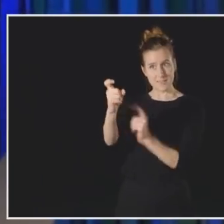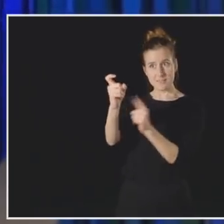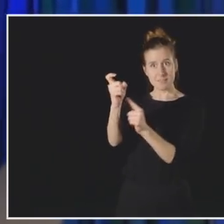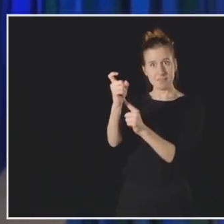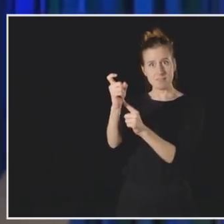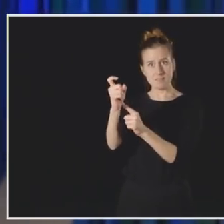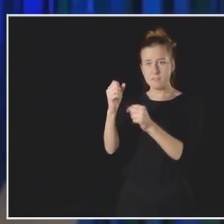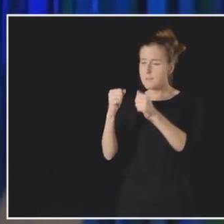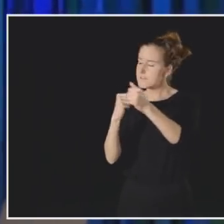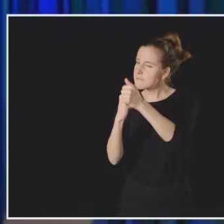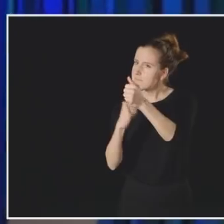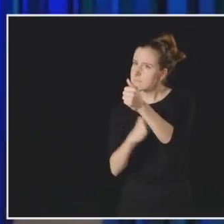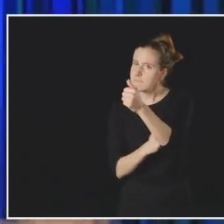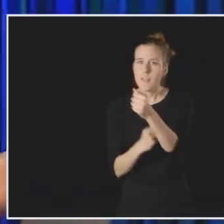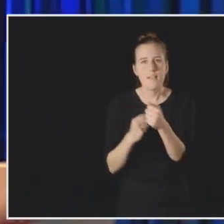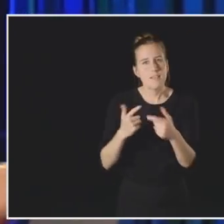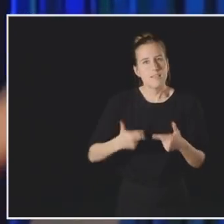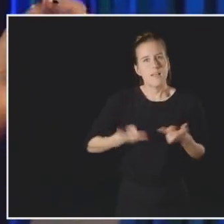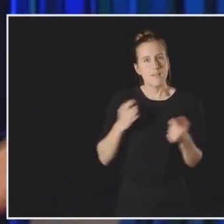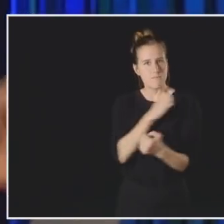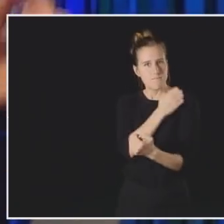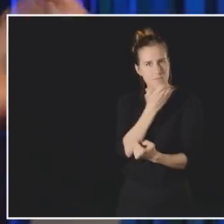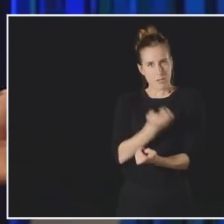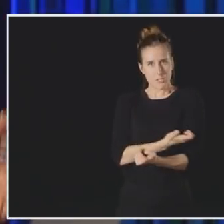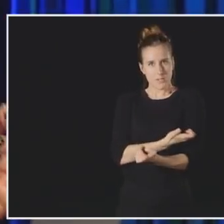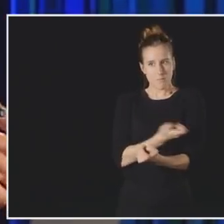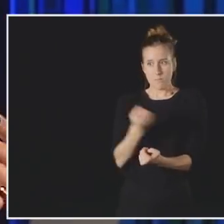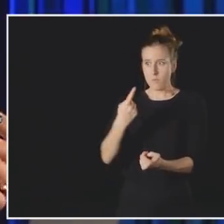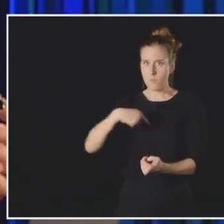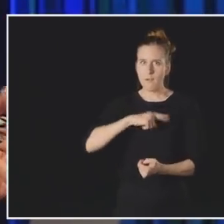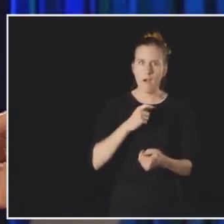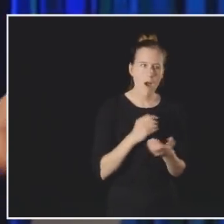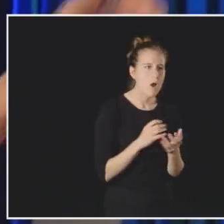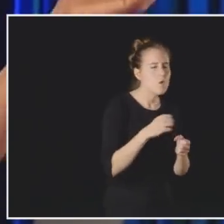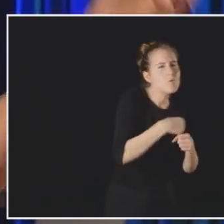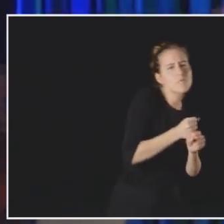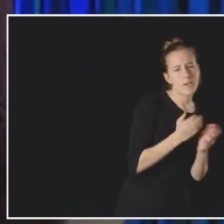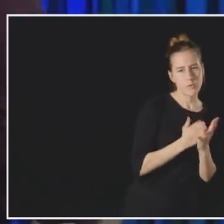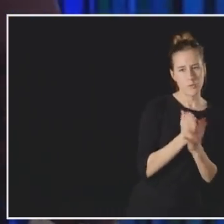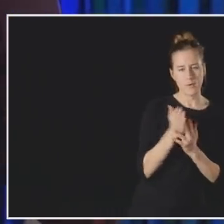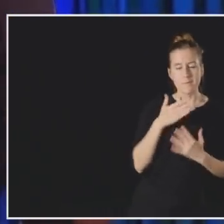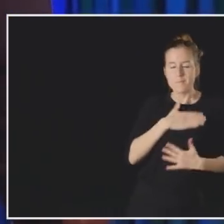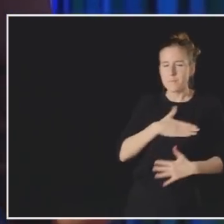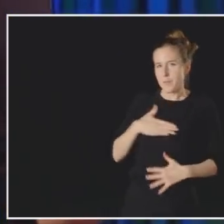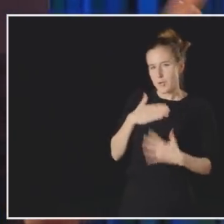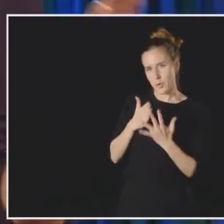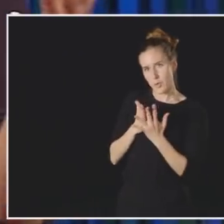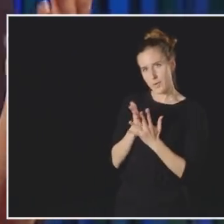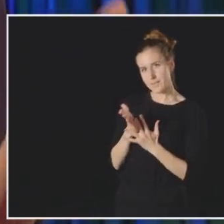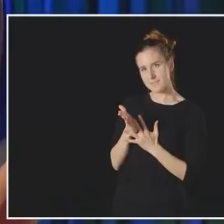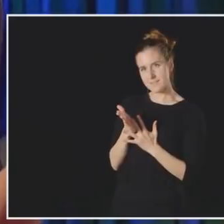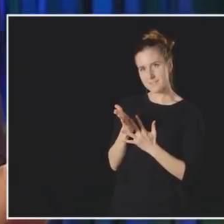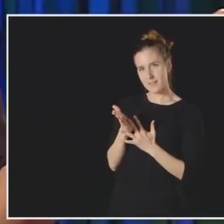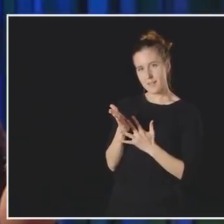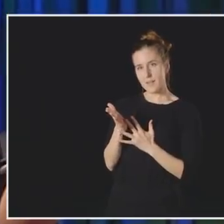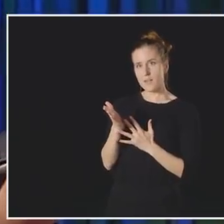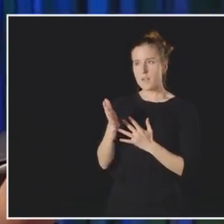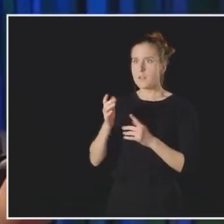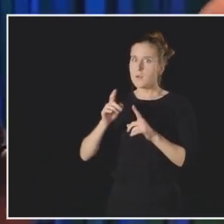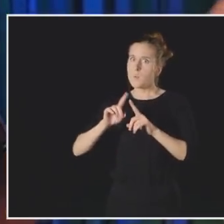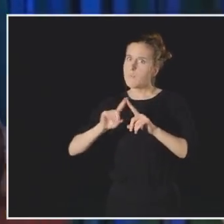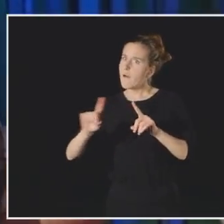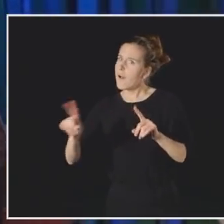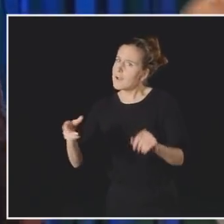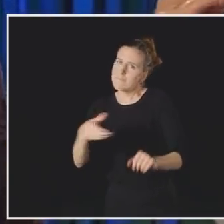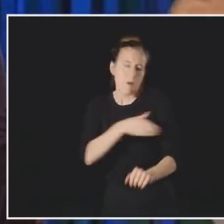Sex is a fundamental life energy. We are created through it. We are pleasured through it.